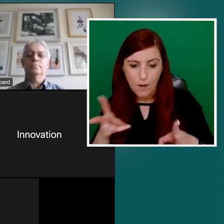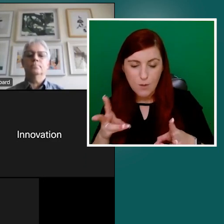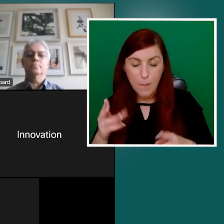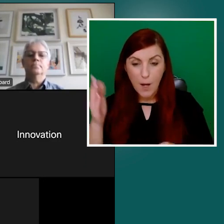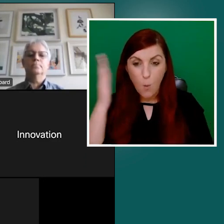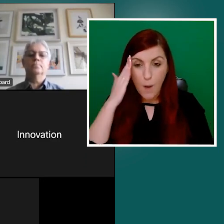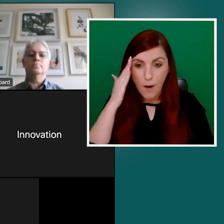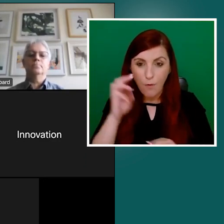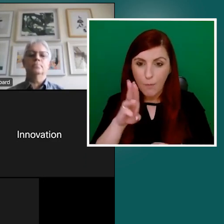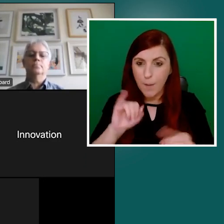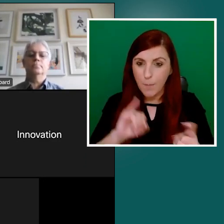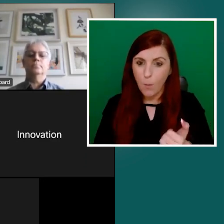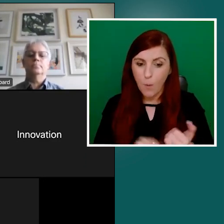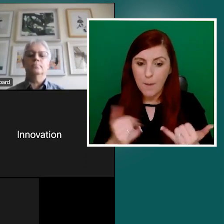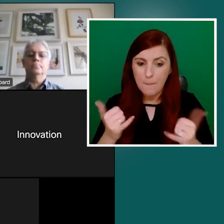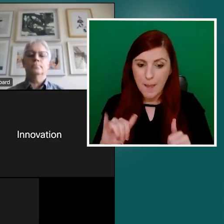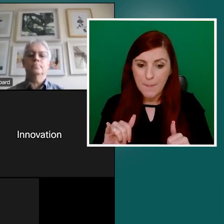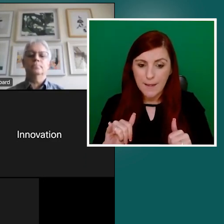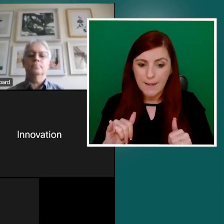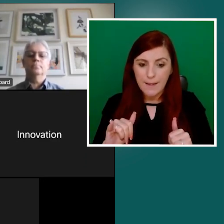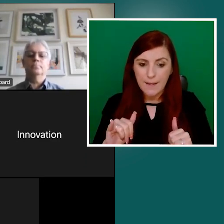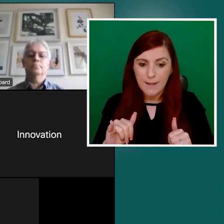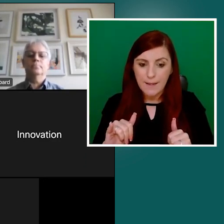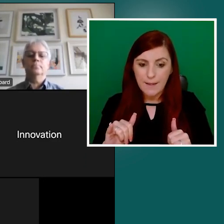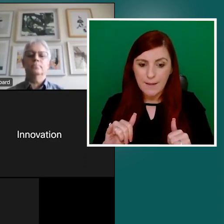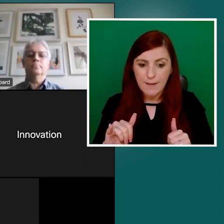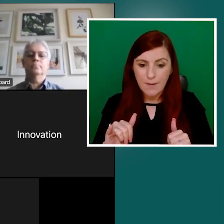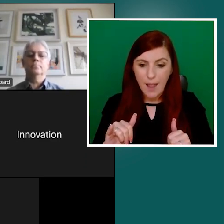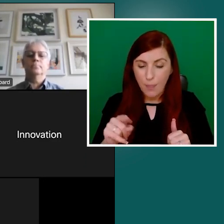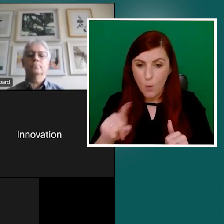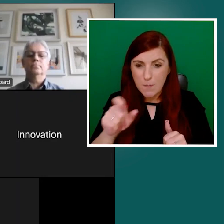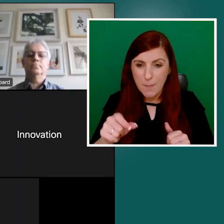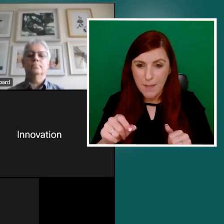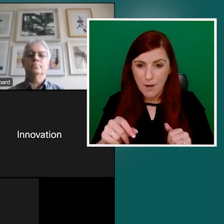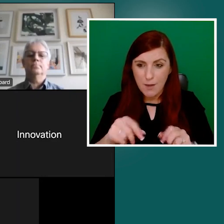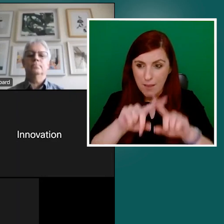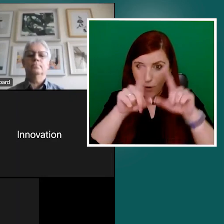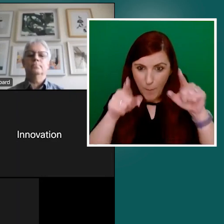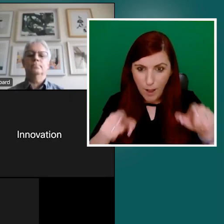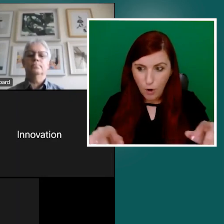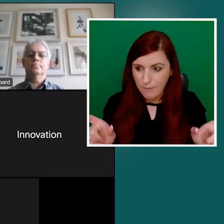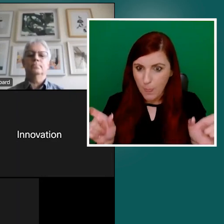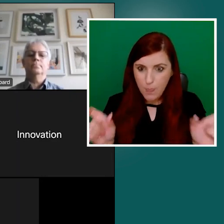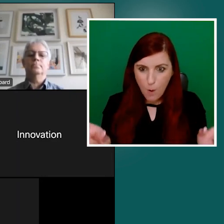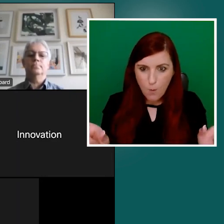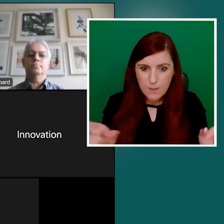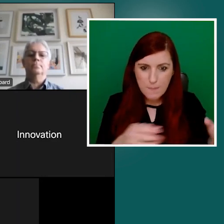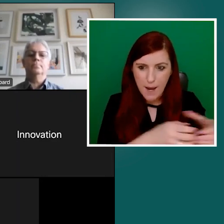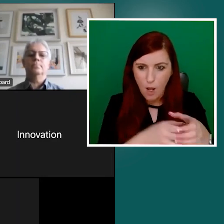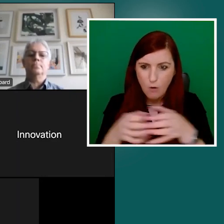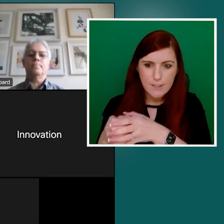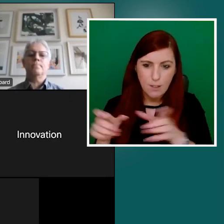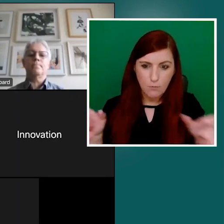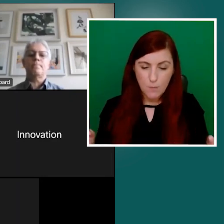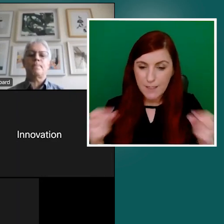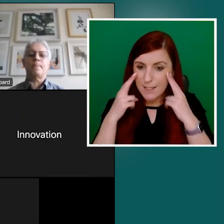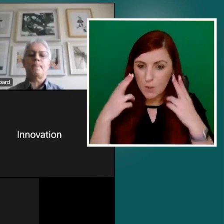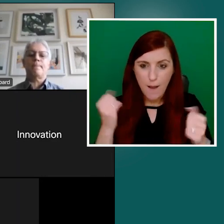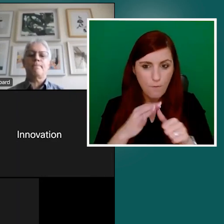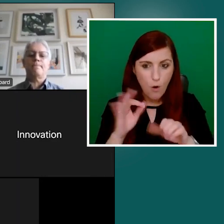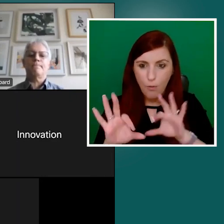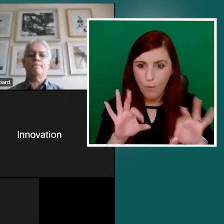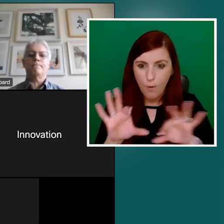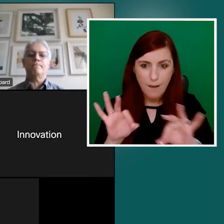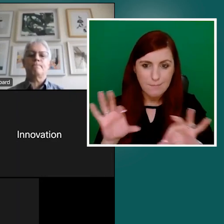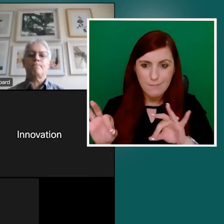on the other side of the bell curve, that there, there, there need to be alternative ways of interacting with services, and